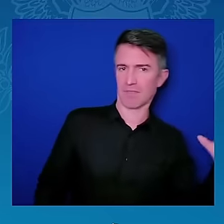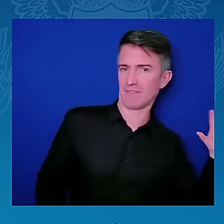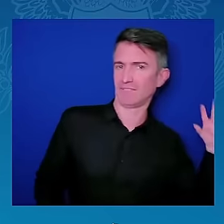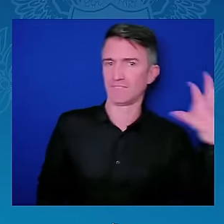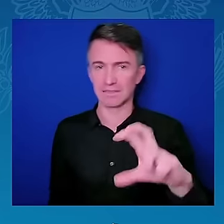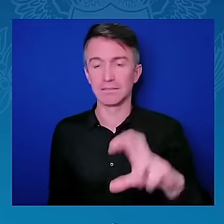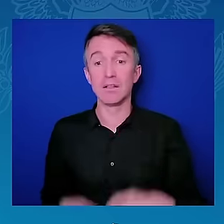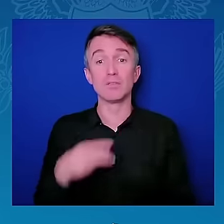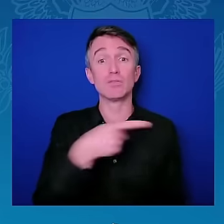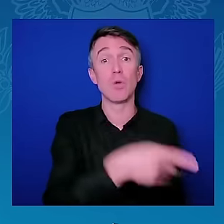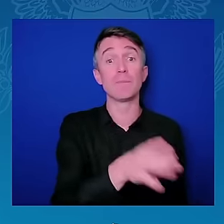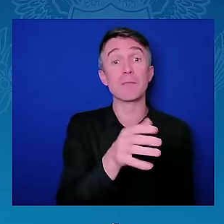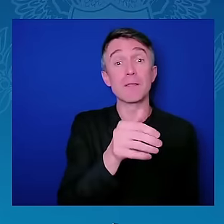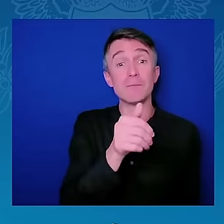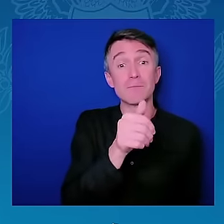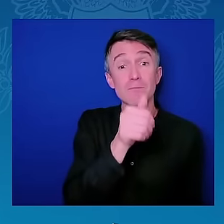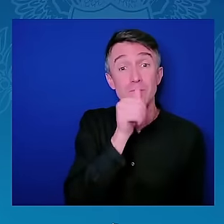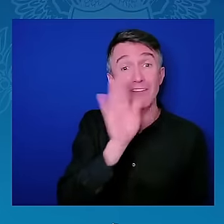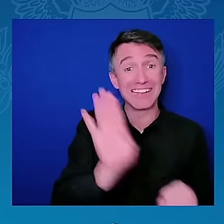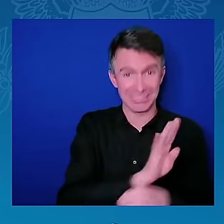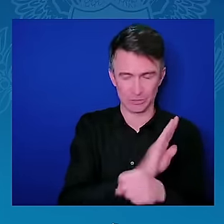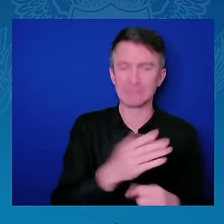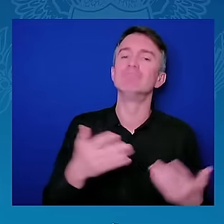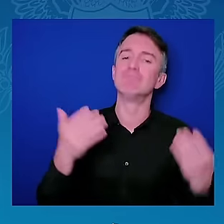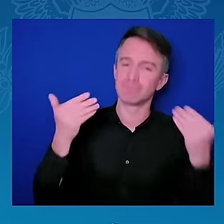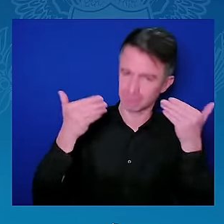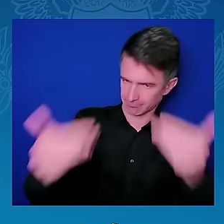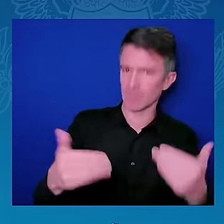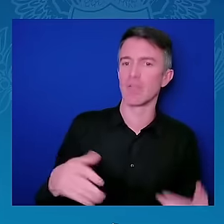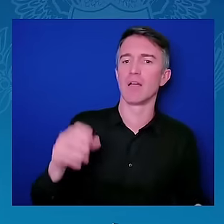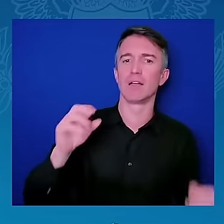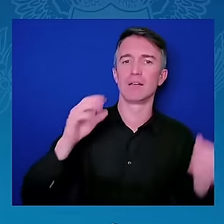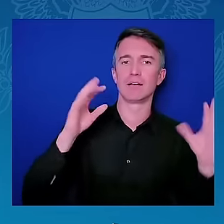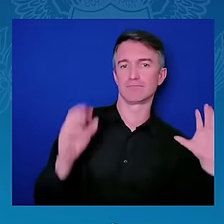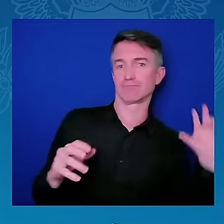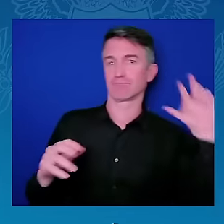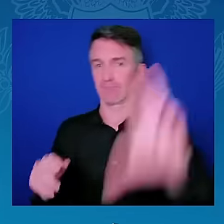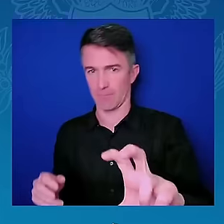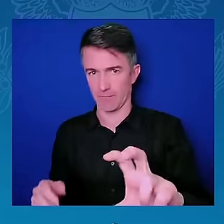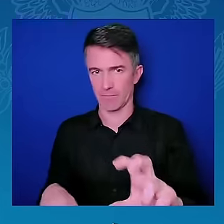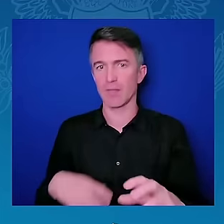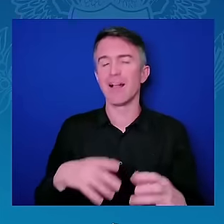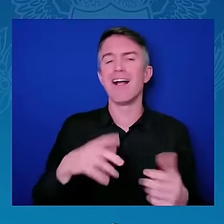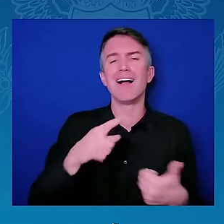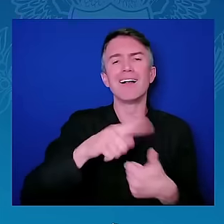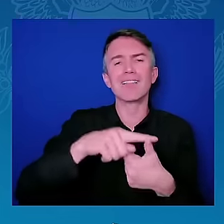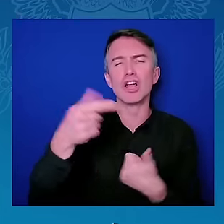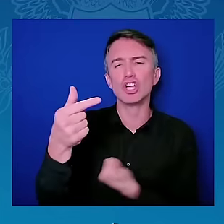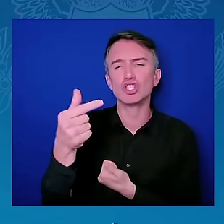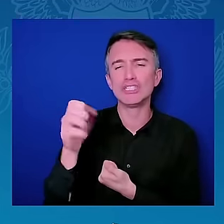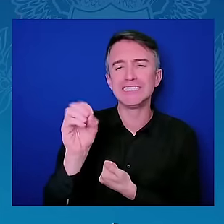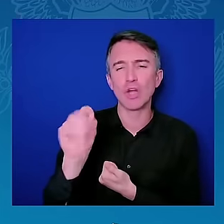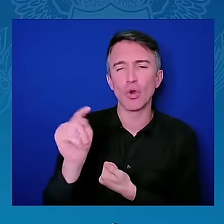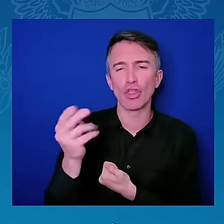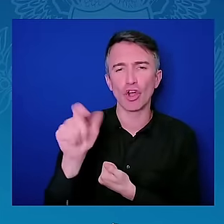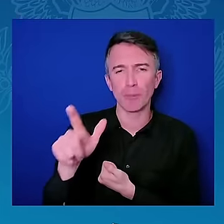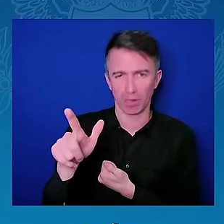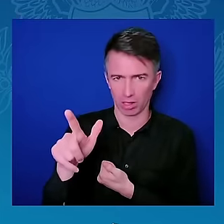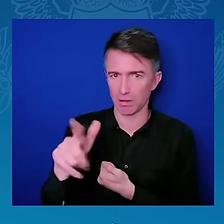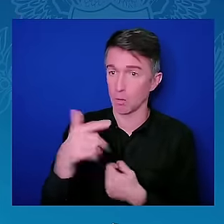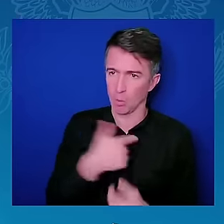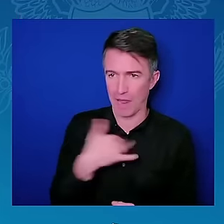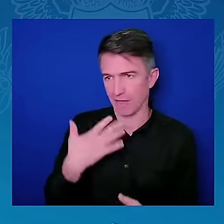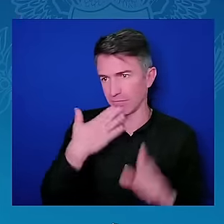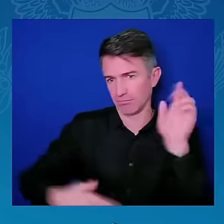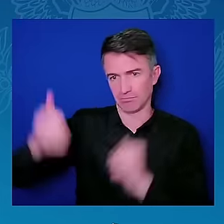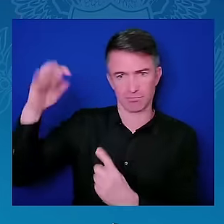must also, as governments, as Africa, we must make ourselves investment